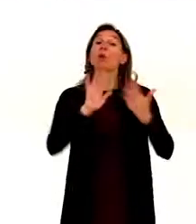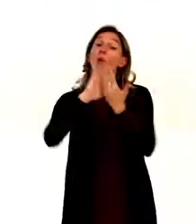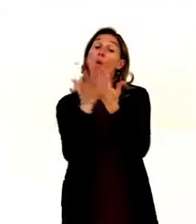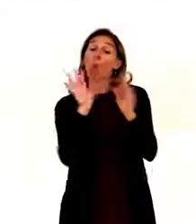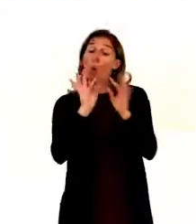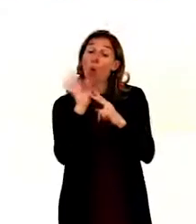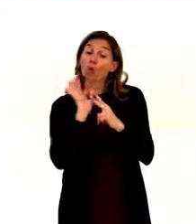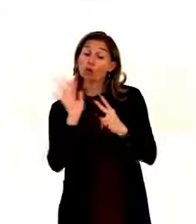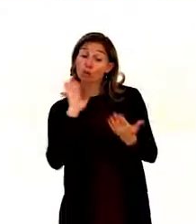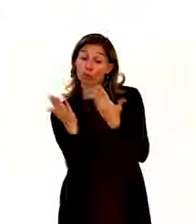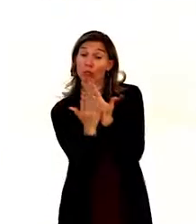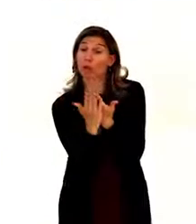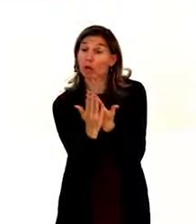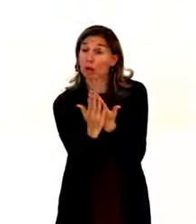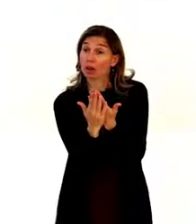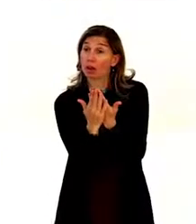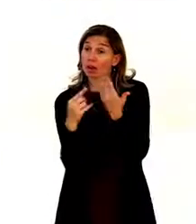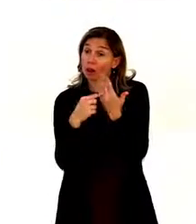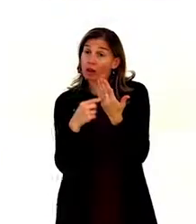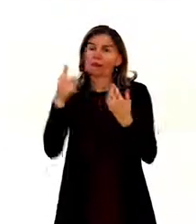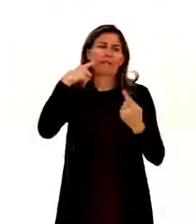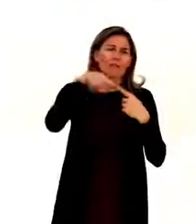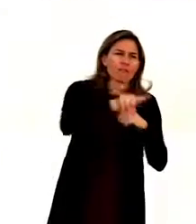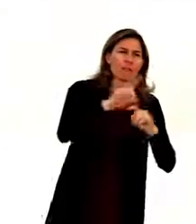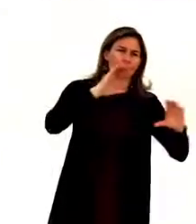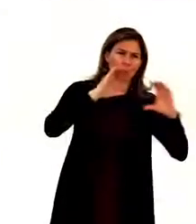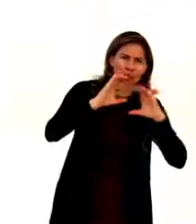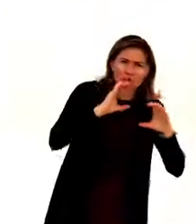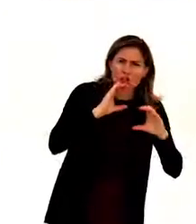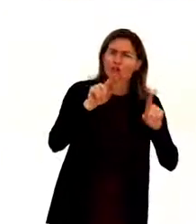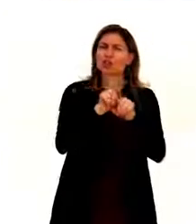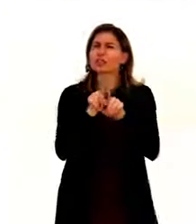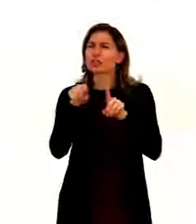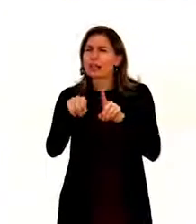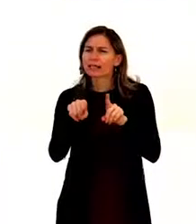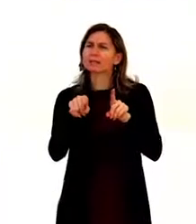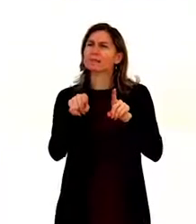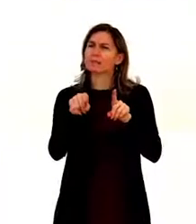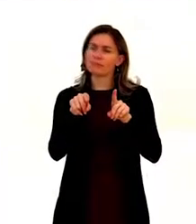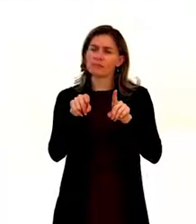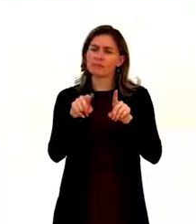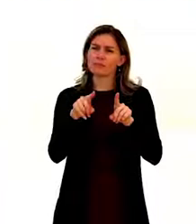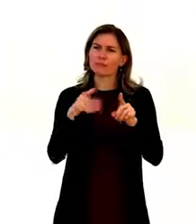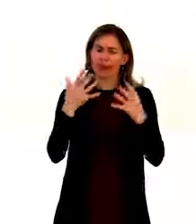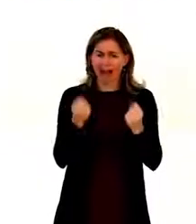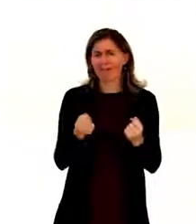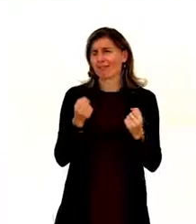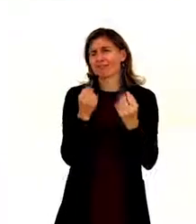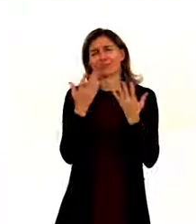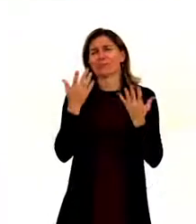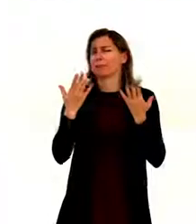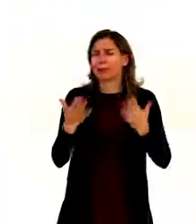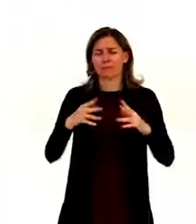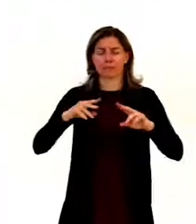submitting individual communications and initiating inquiry into grave systematic violations of the convention,